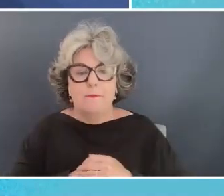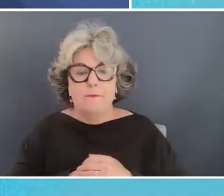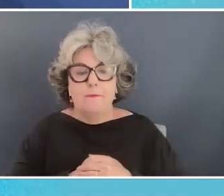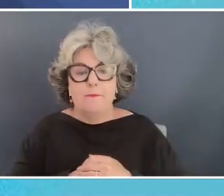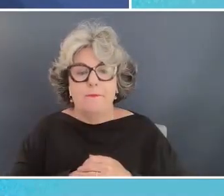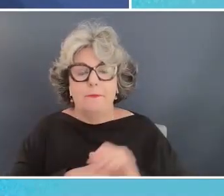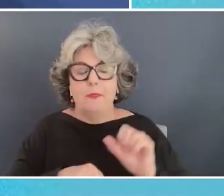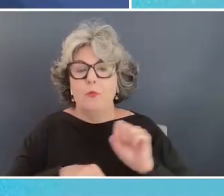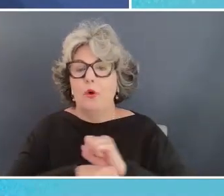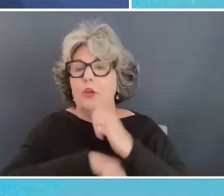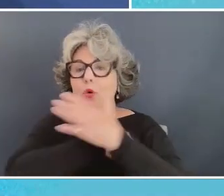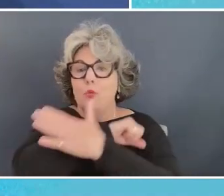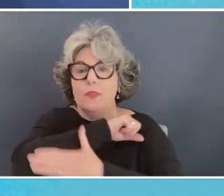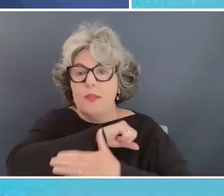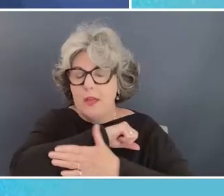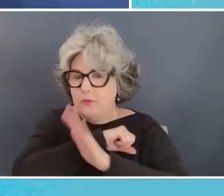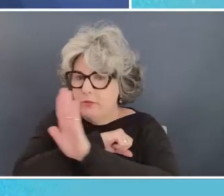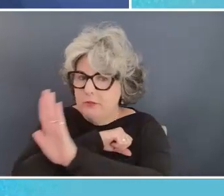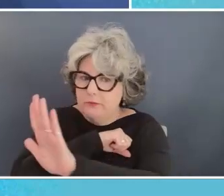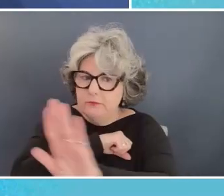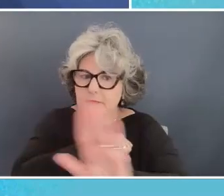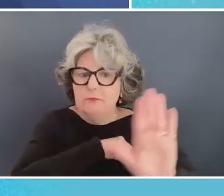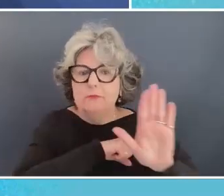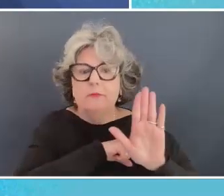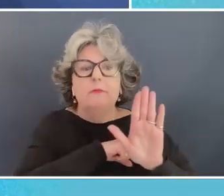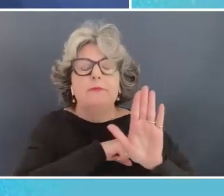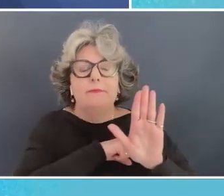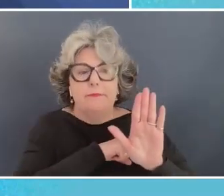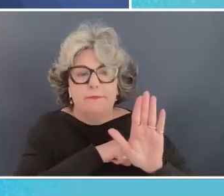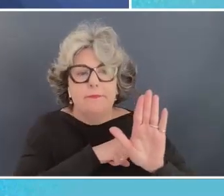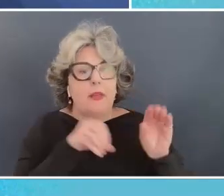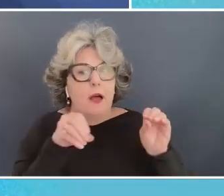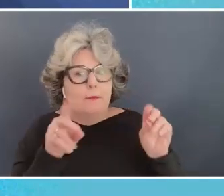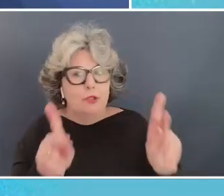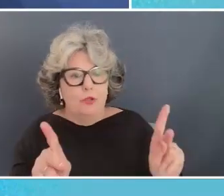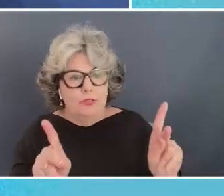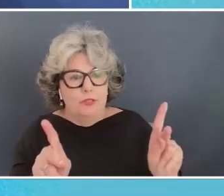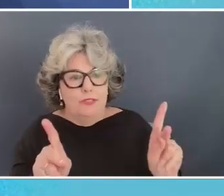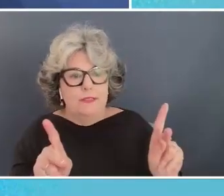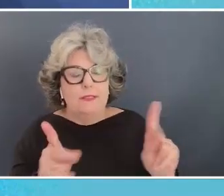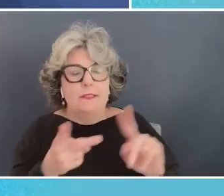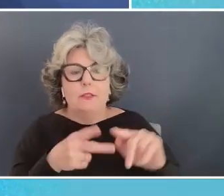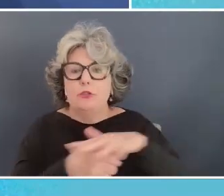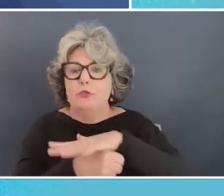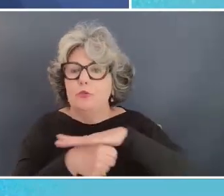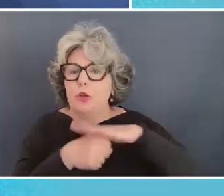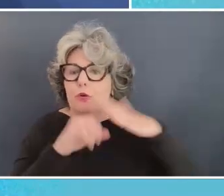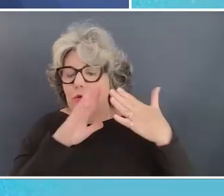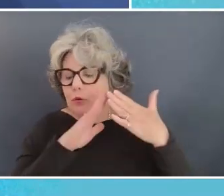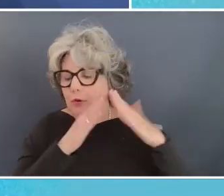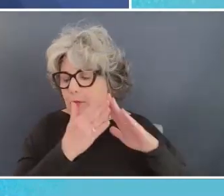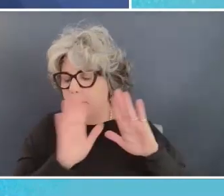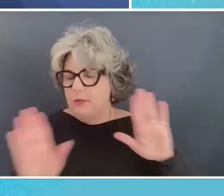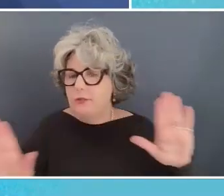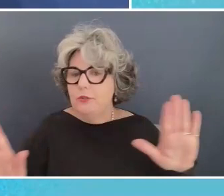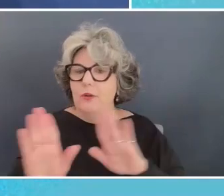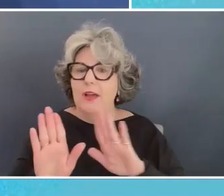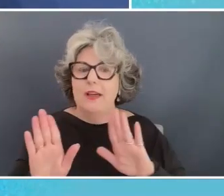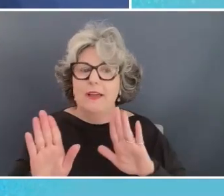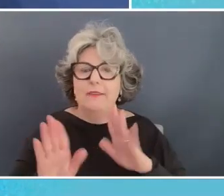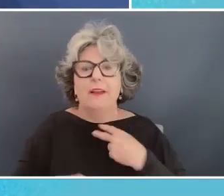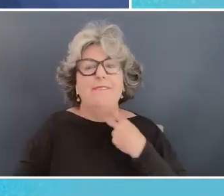countries to make sure that you know they give these uh opportunities as well to local communities to have to have to voice um